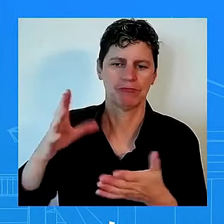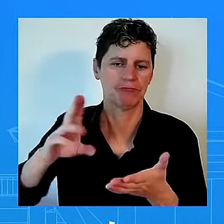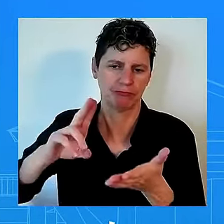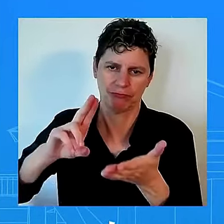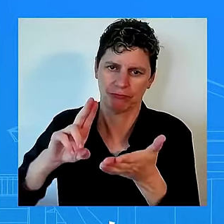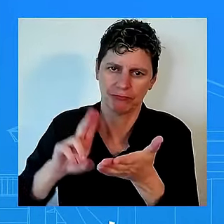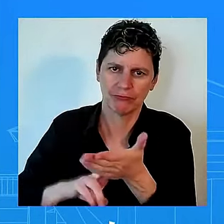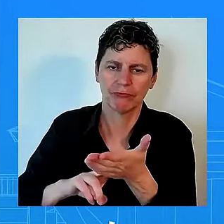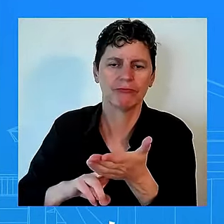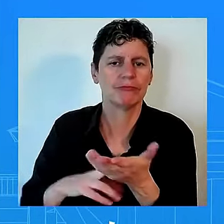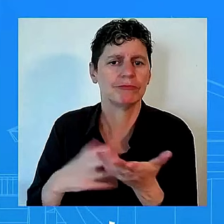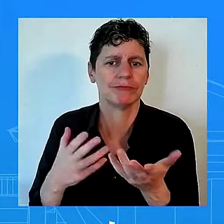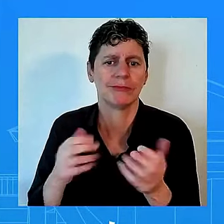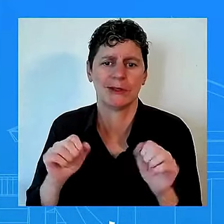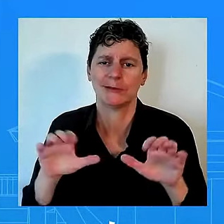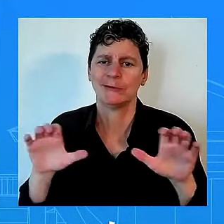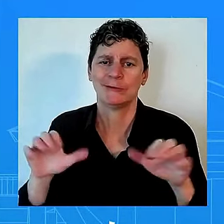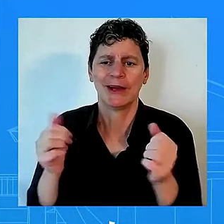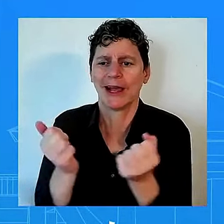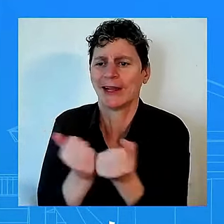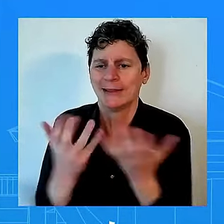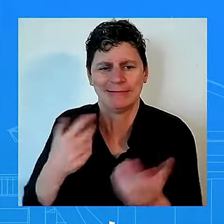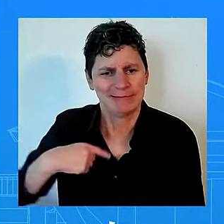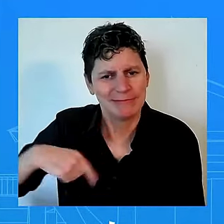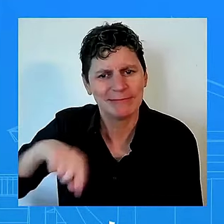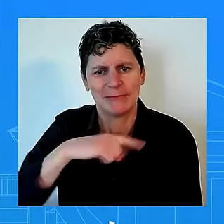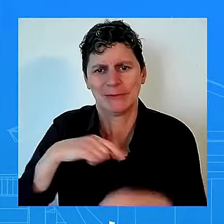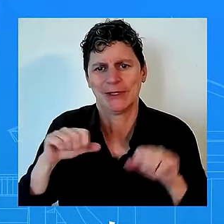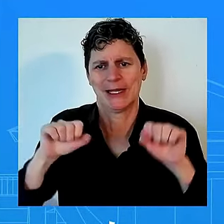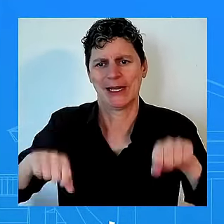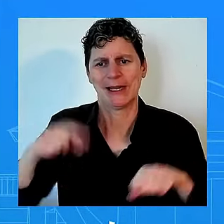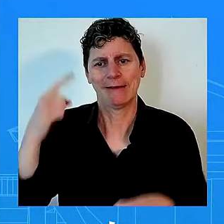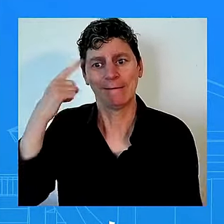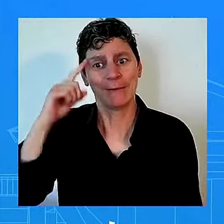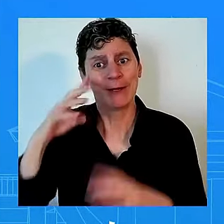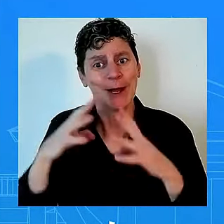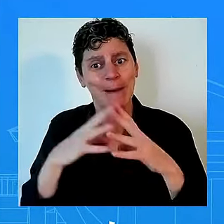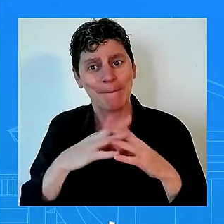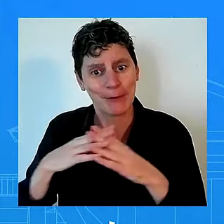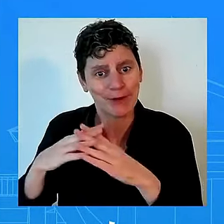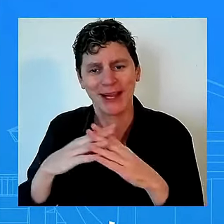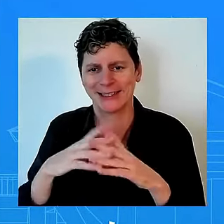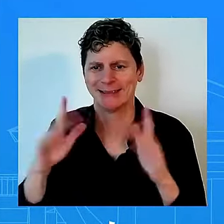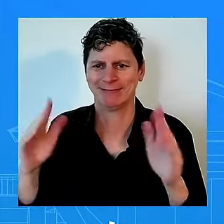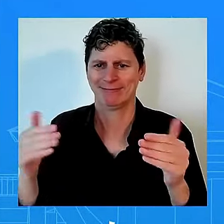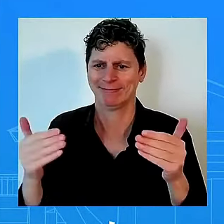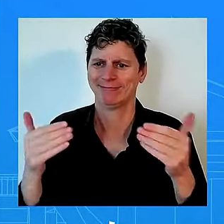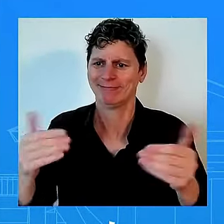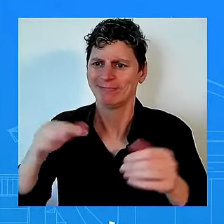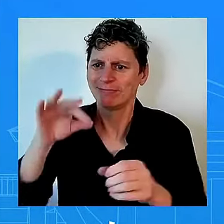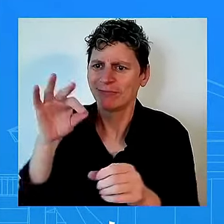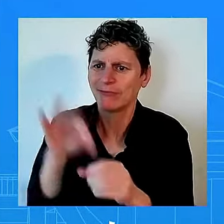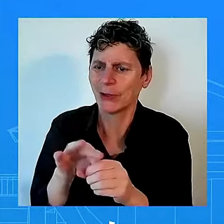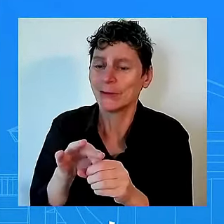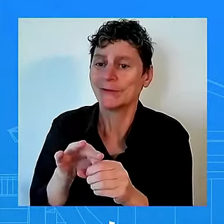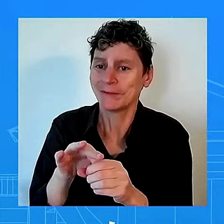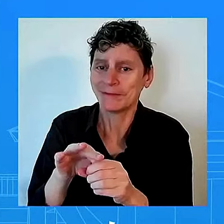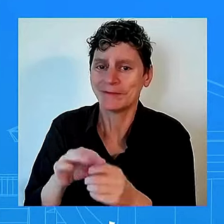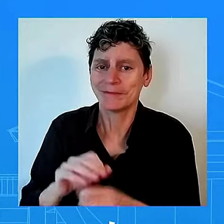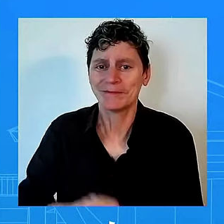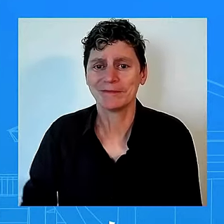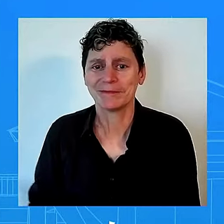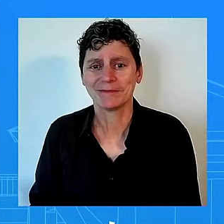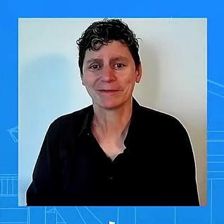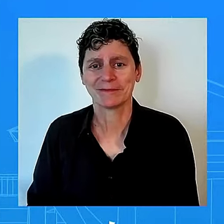to make it easier for americans uh to vote and so that is what you saw the link that you mentioned obviously